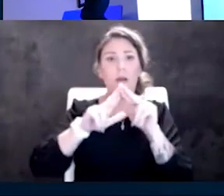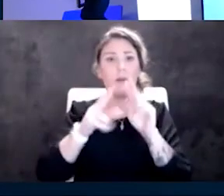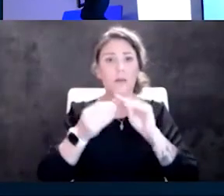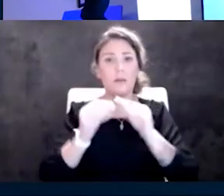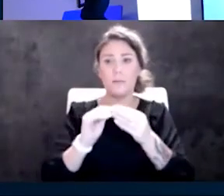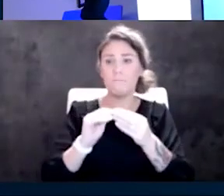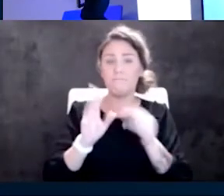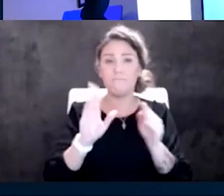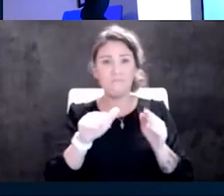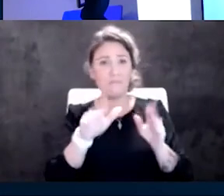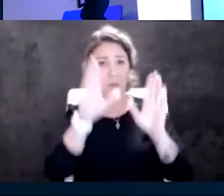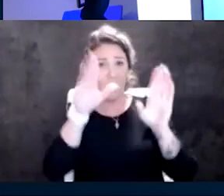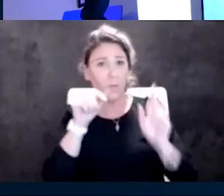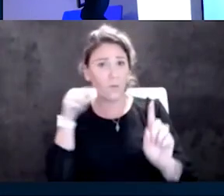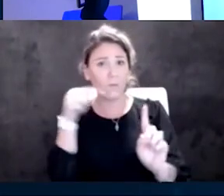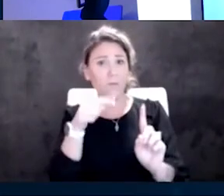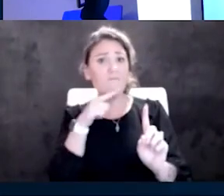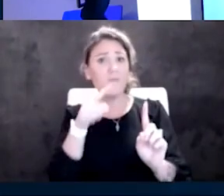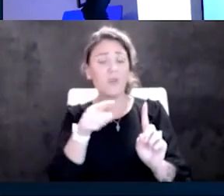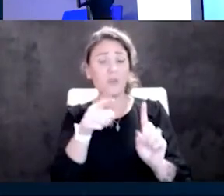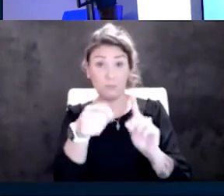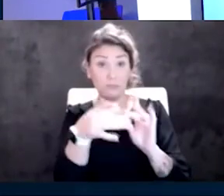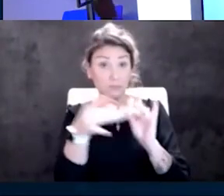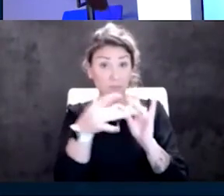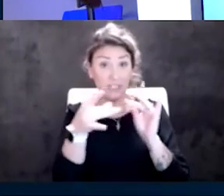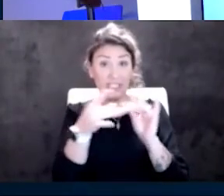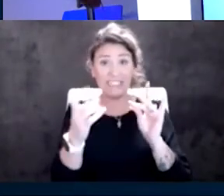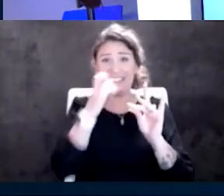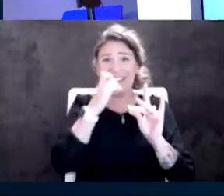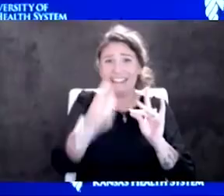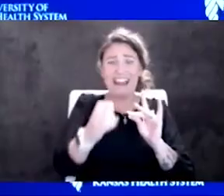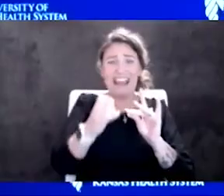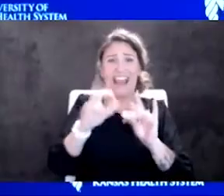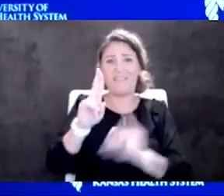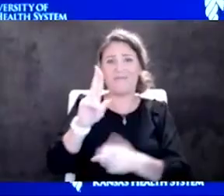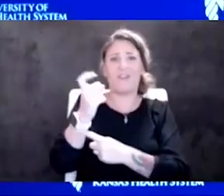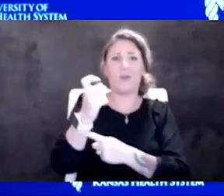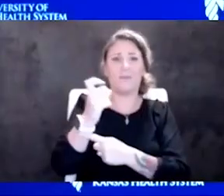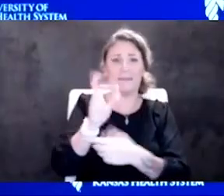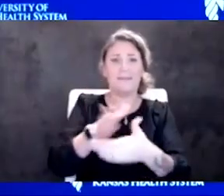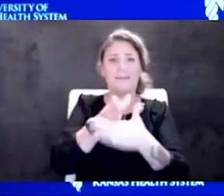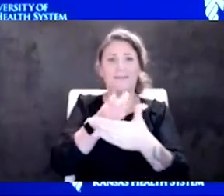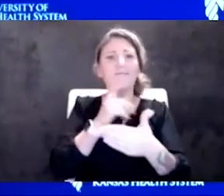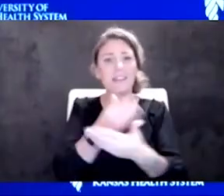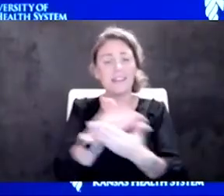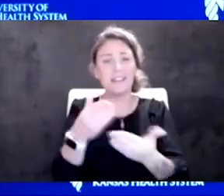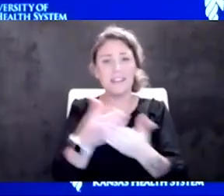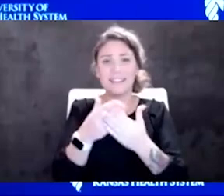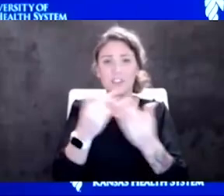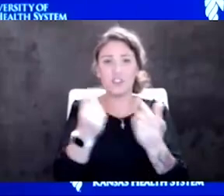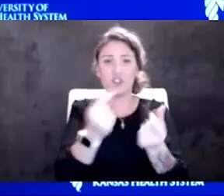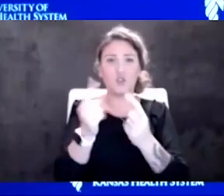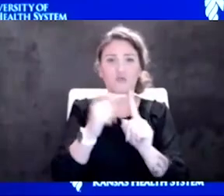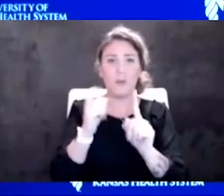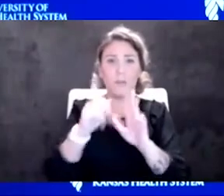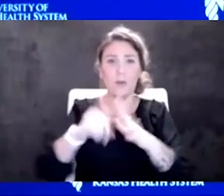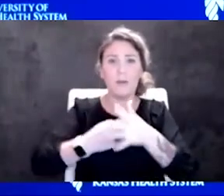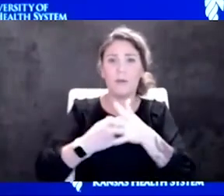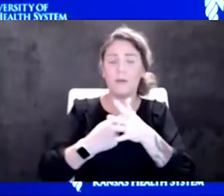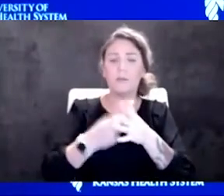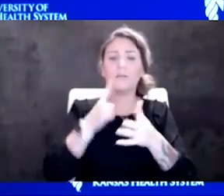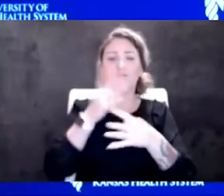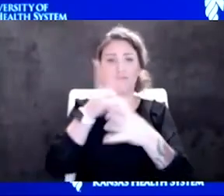point. I think that you're bringing up, it's those non-pharmaceutical interventions, those things that we've been doing since the beginning. There is a graph here